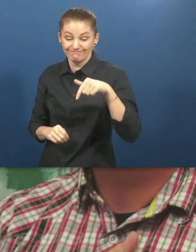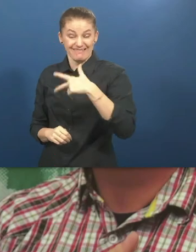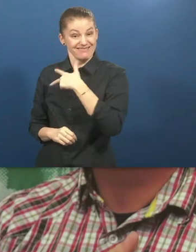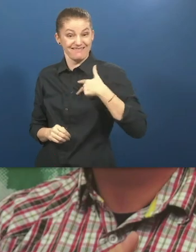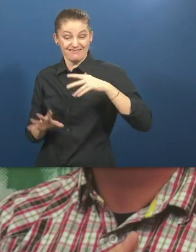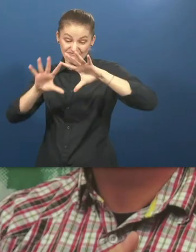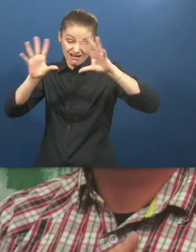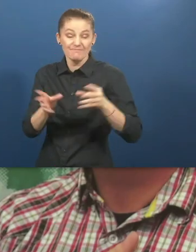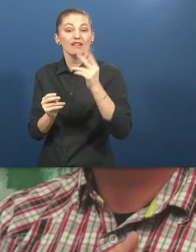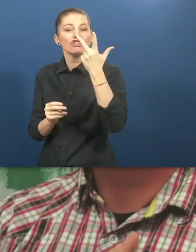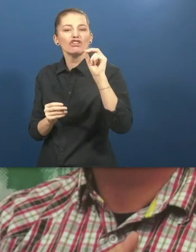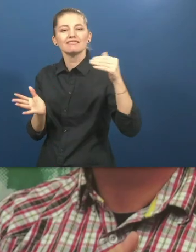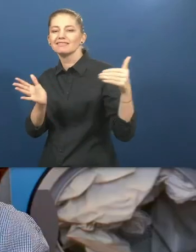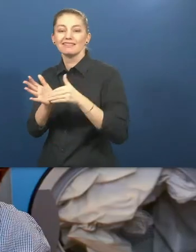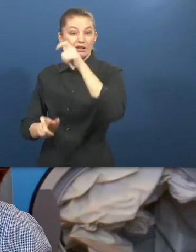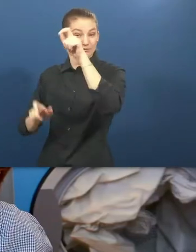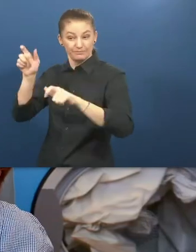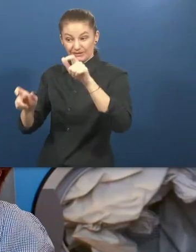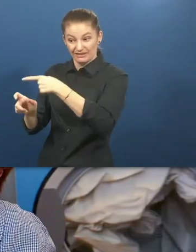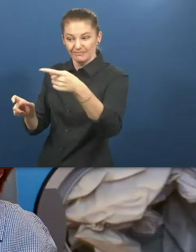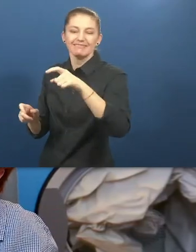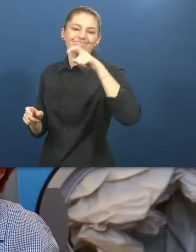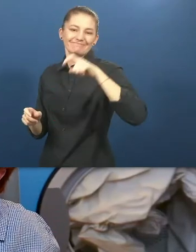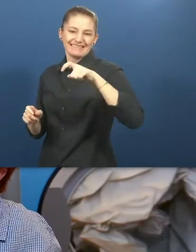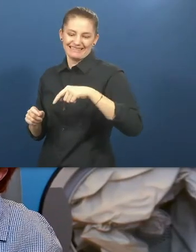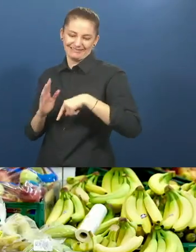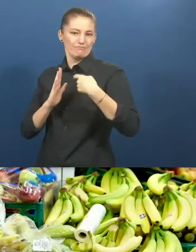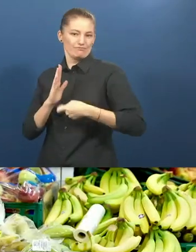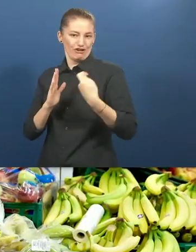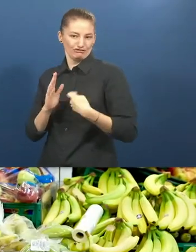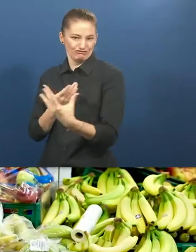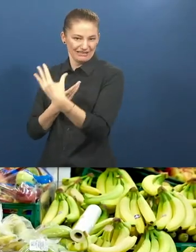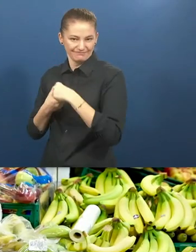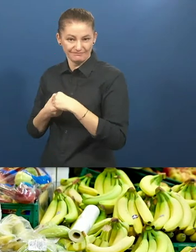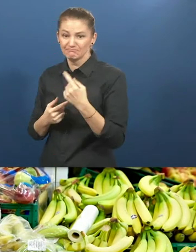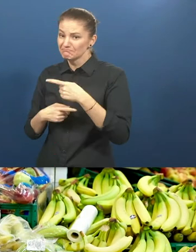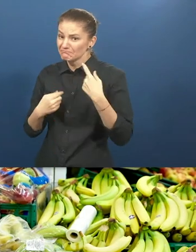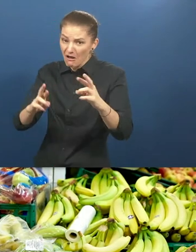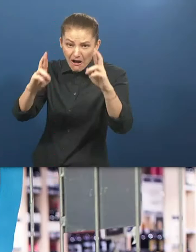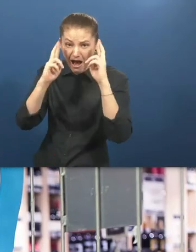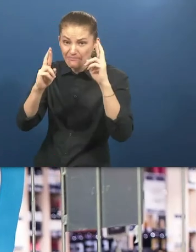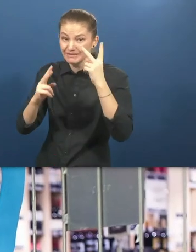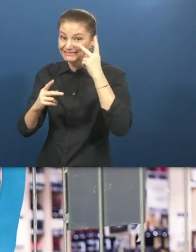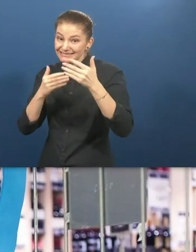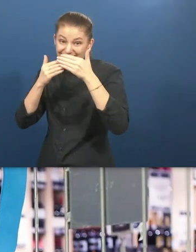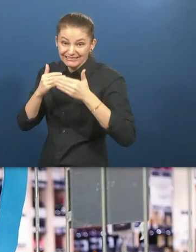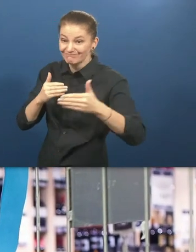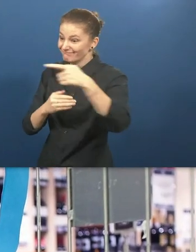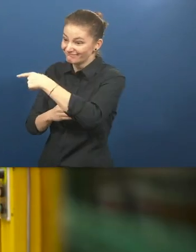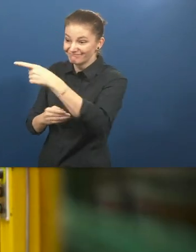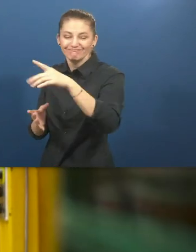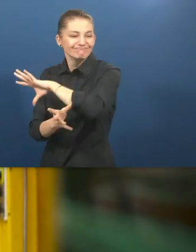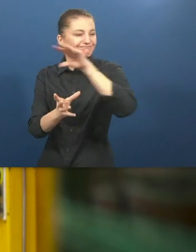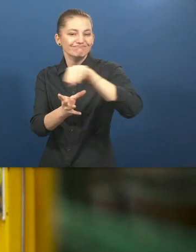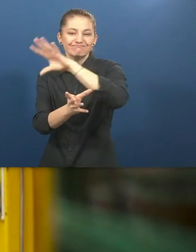There are 30,000 people in Denmark who have the potential of getting a Klapjob. We hope to get the chance